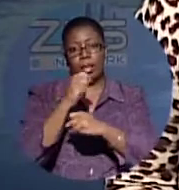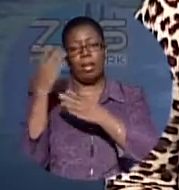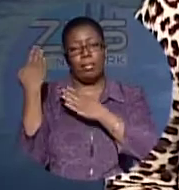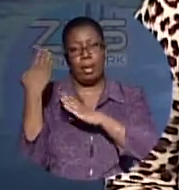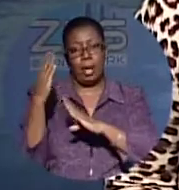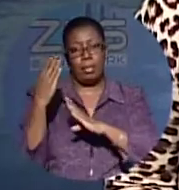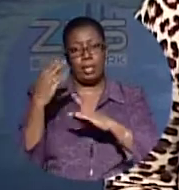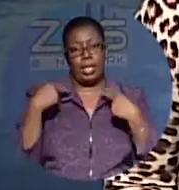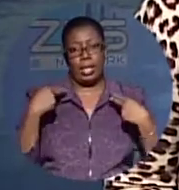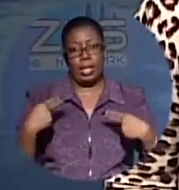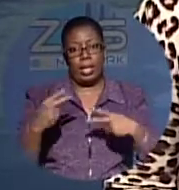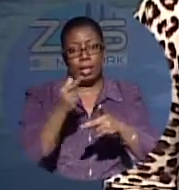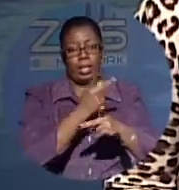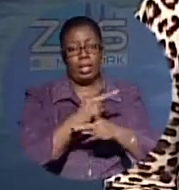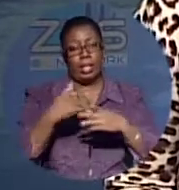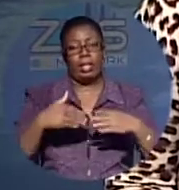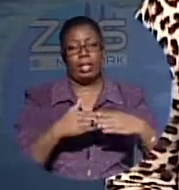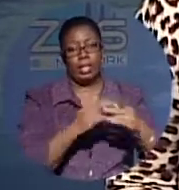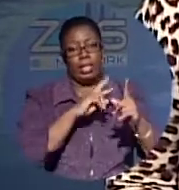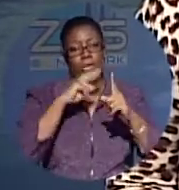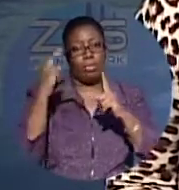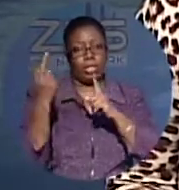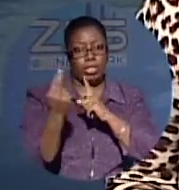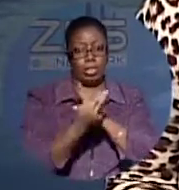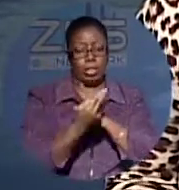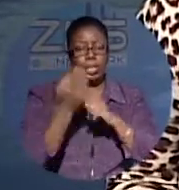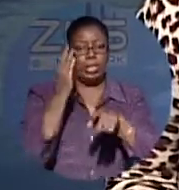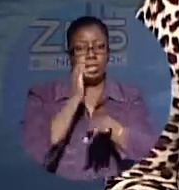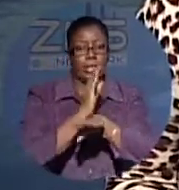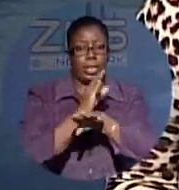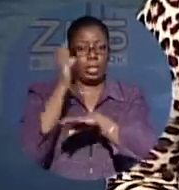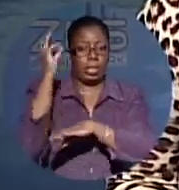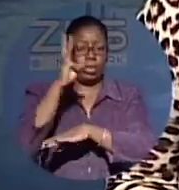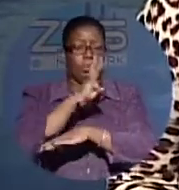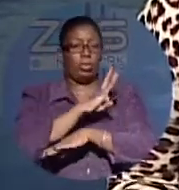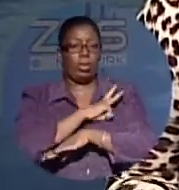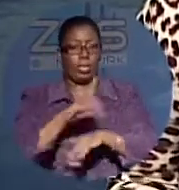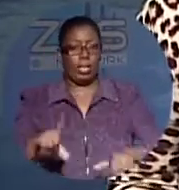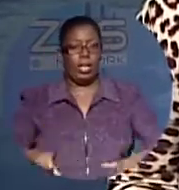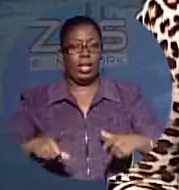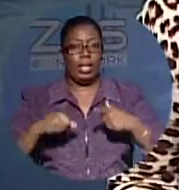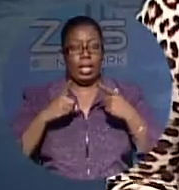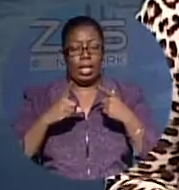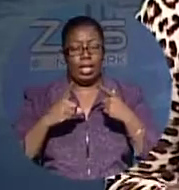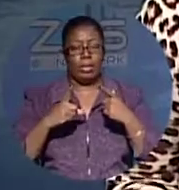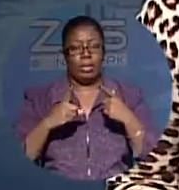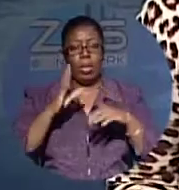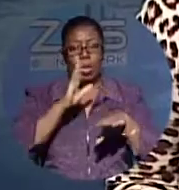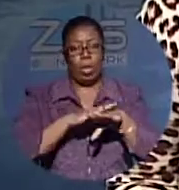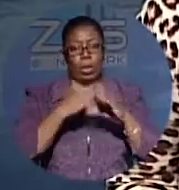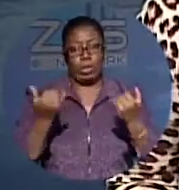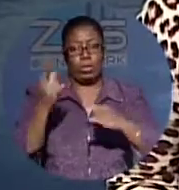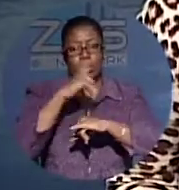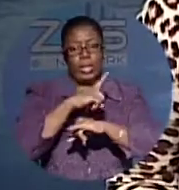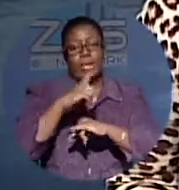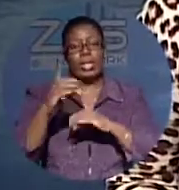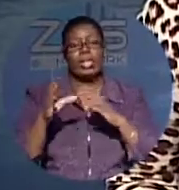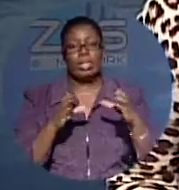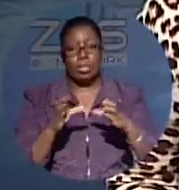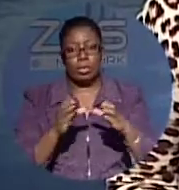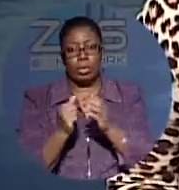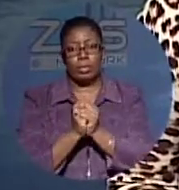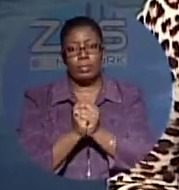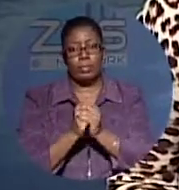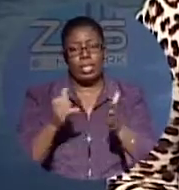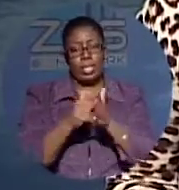as a health care leader in the region. Tonight, Clint Watson joins me live in studio with more on today's ceremony. Now, Clint, I imagine it was a proud